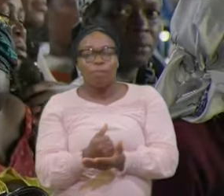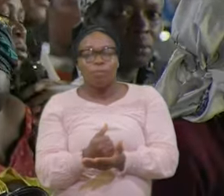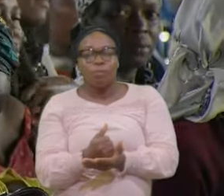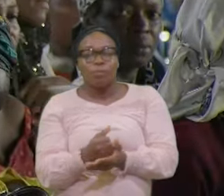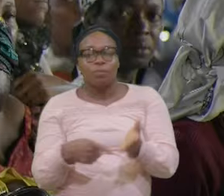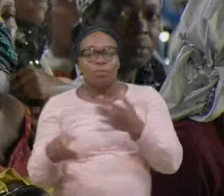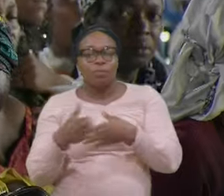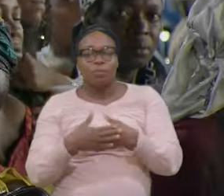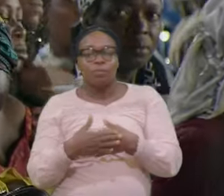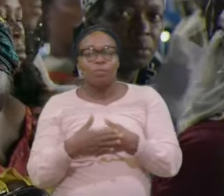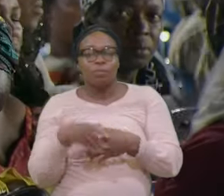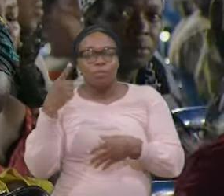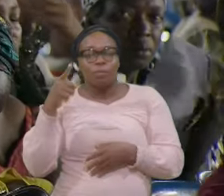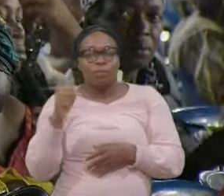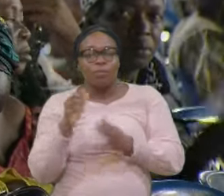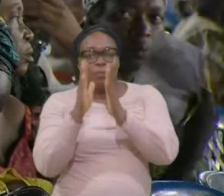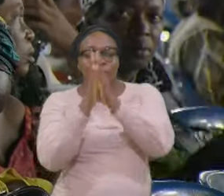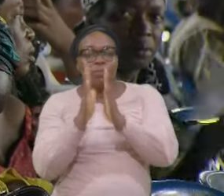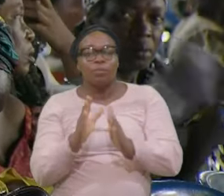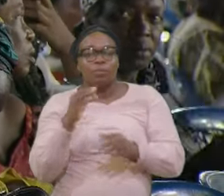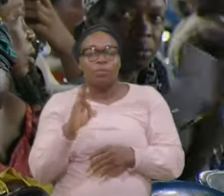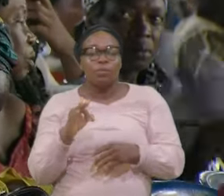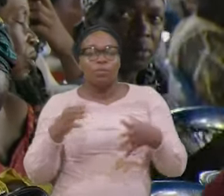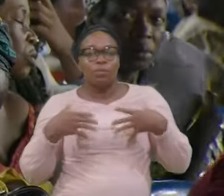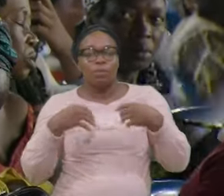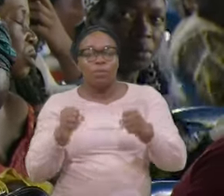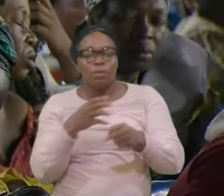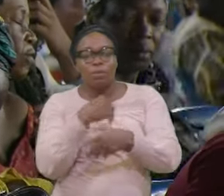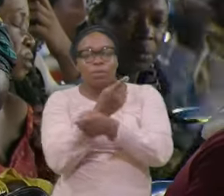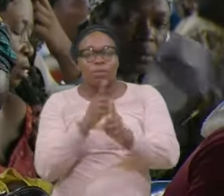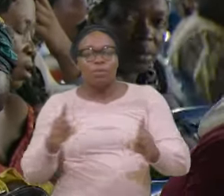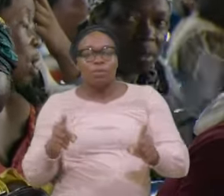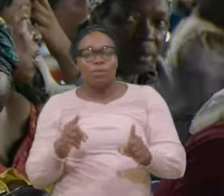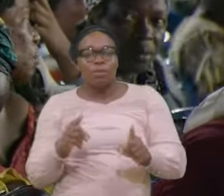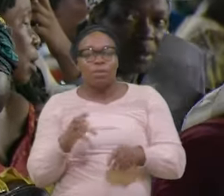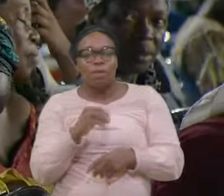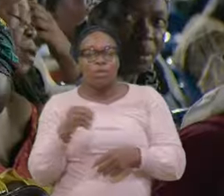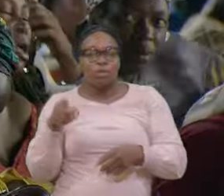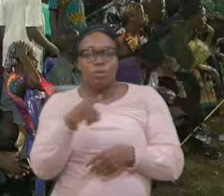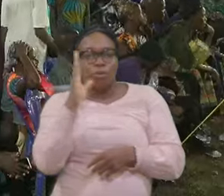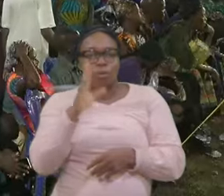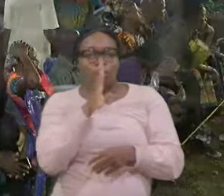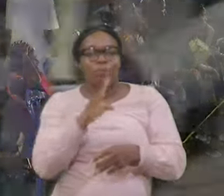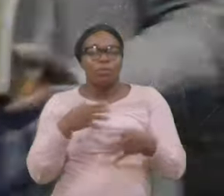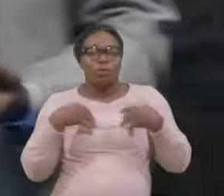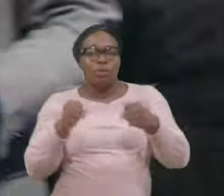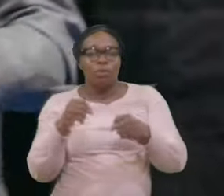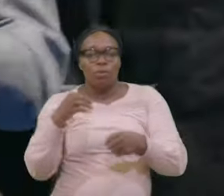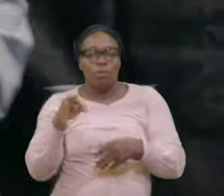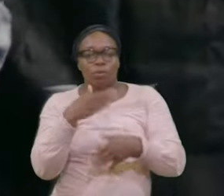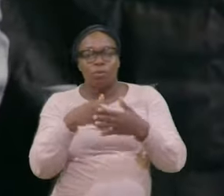Heal All your Diseases In Jesus Name Pastor Please